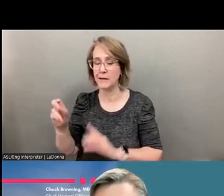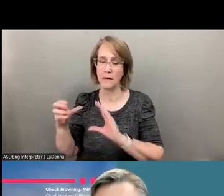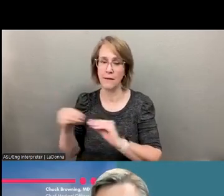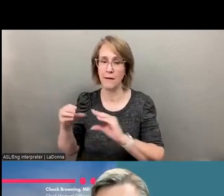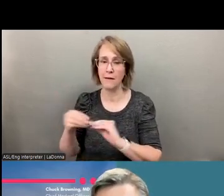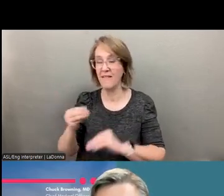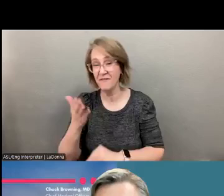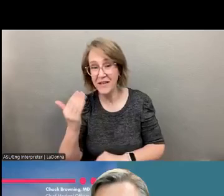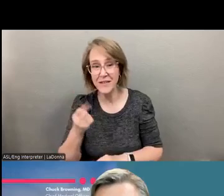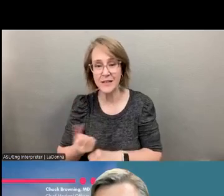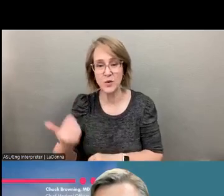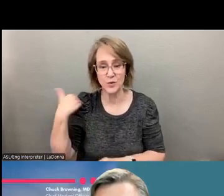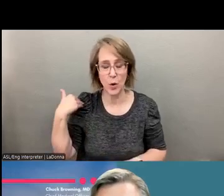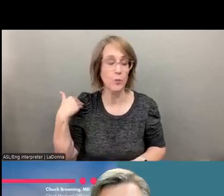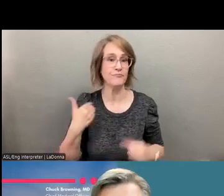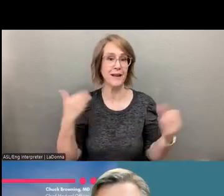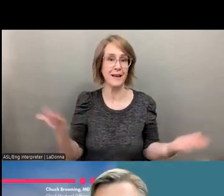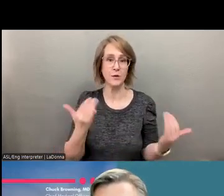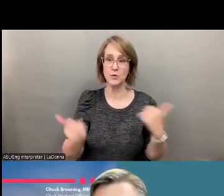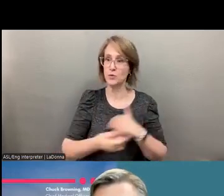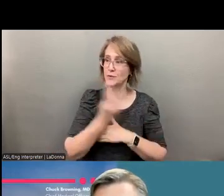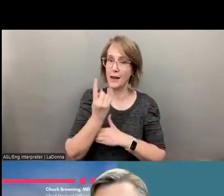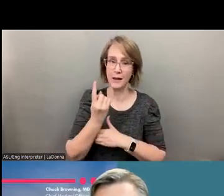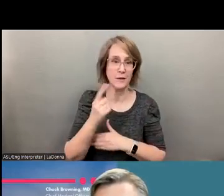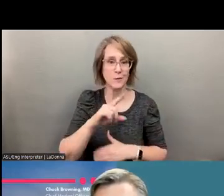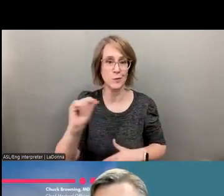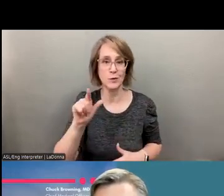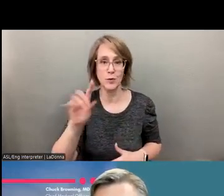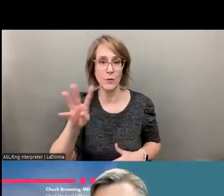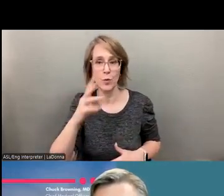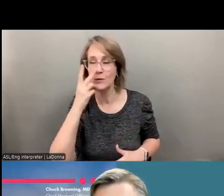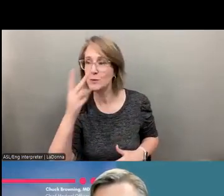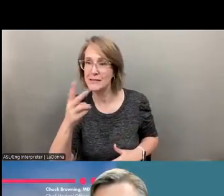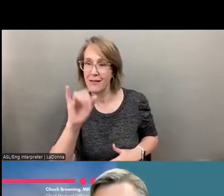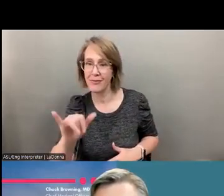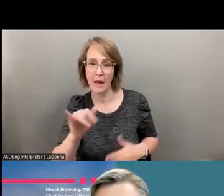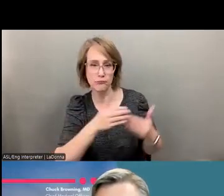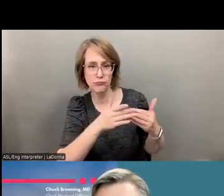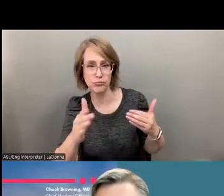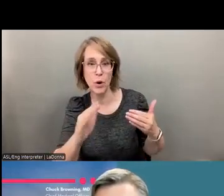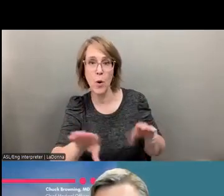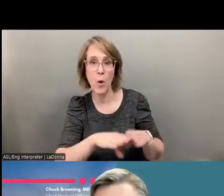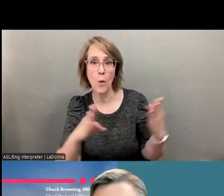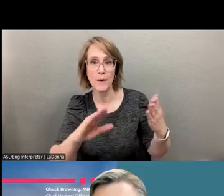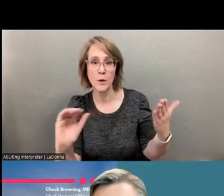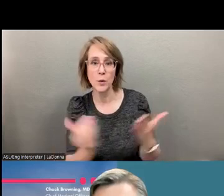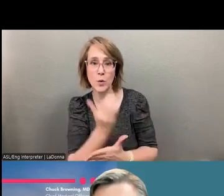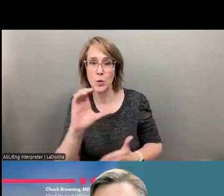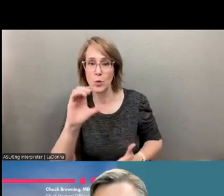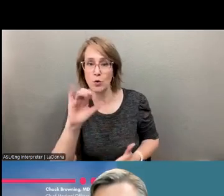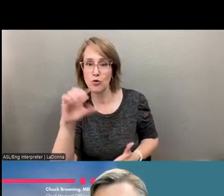15 years ago. Um, and, and here we in terms of seeing the opening of new crisis service